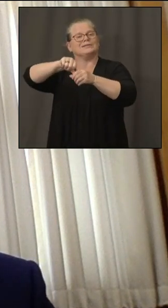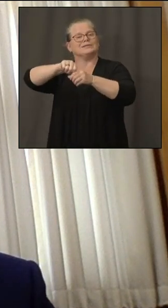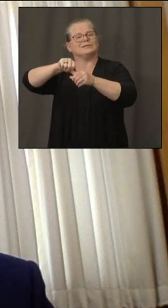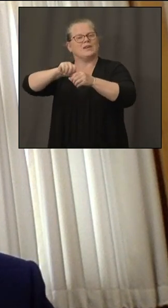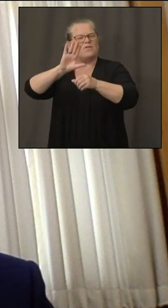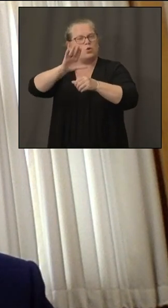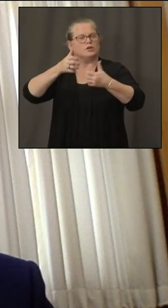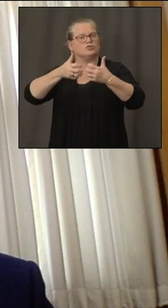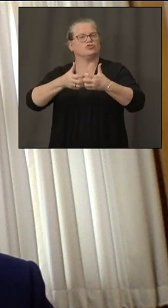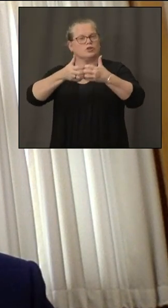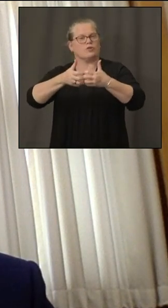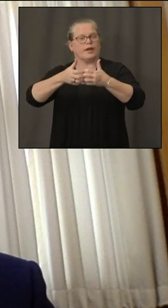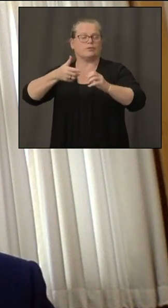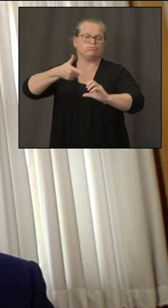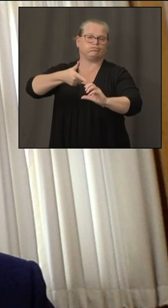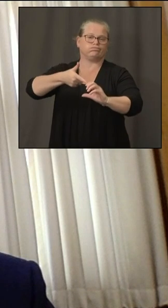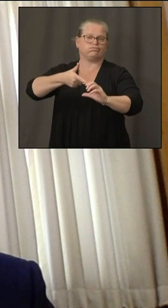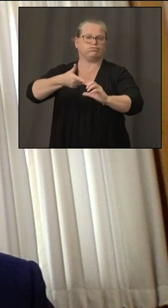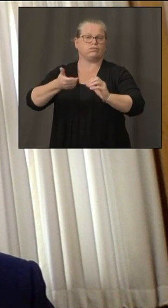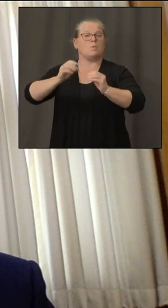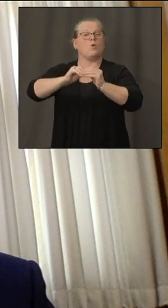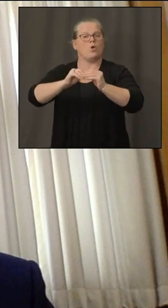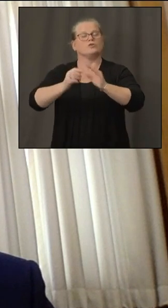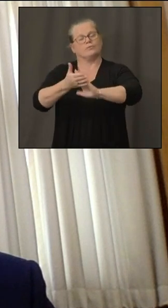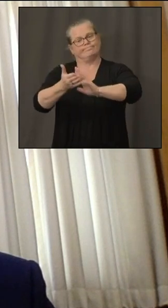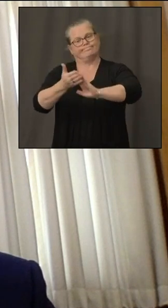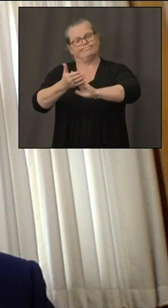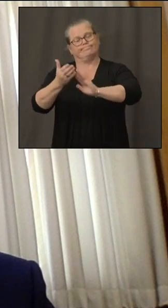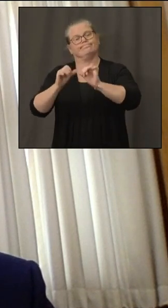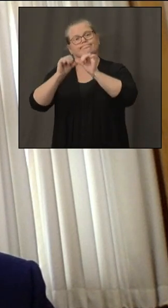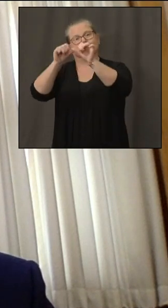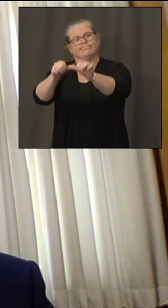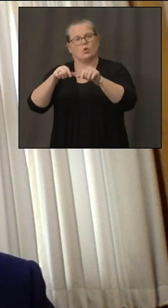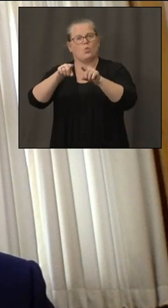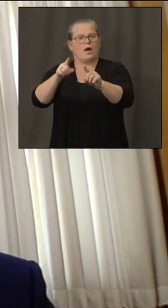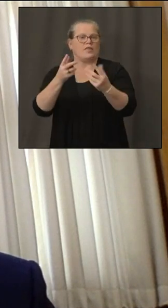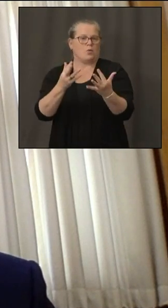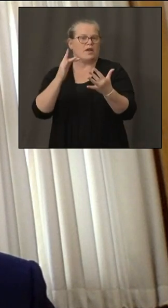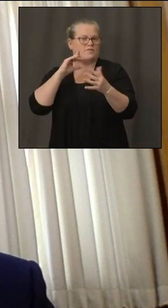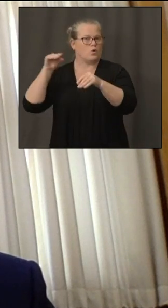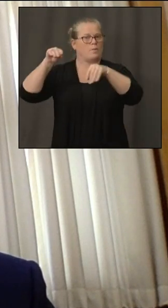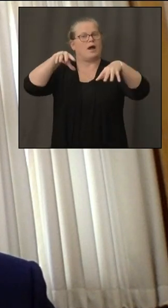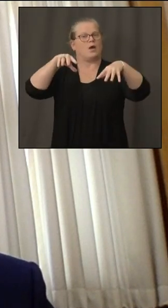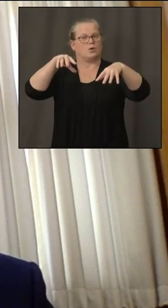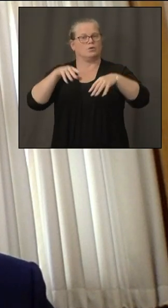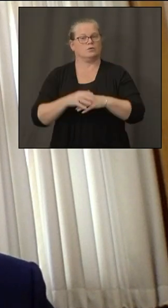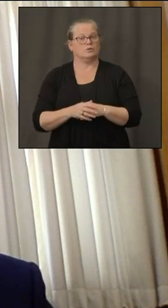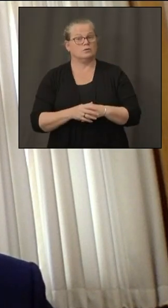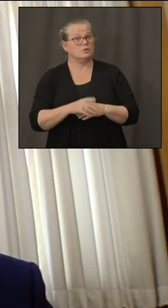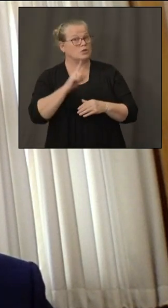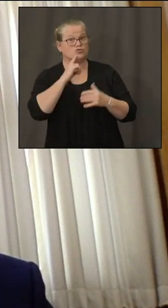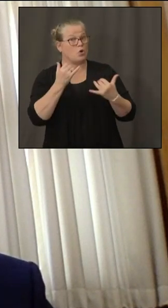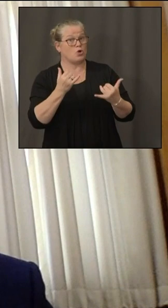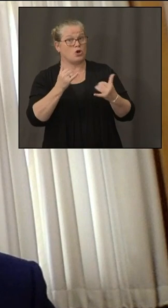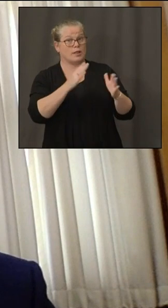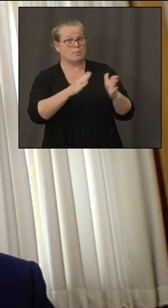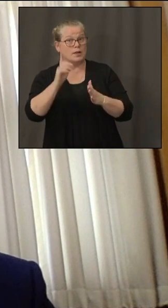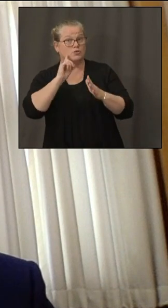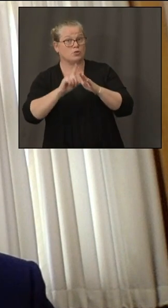on backup power while they await restoration of their street power so there's currently no plans to evacuate